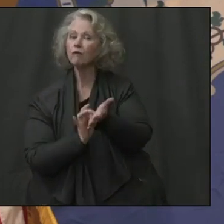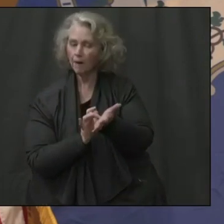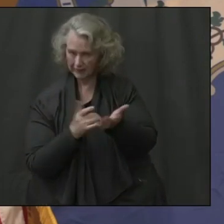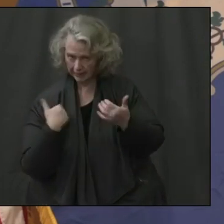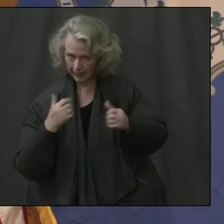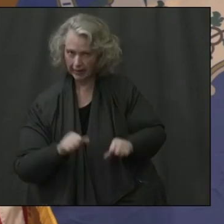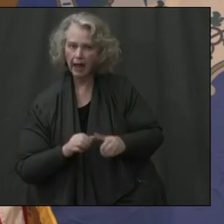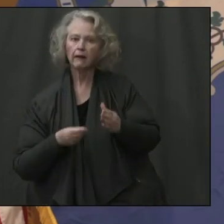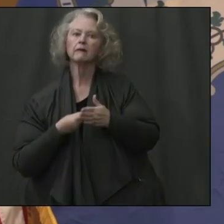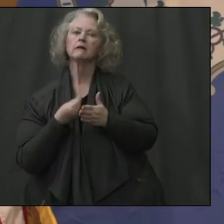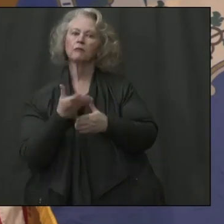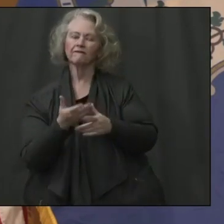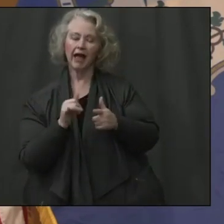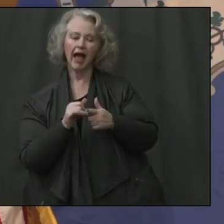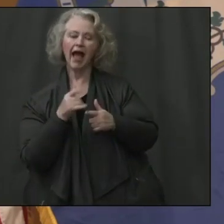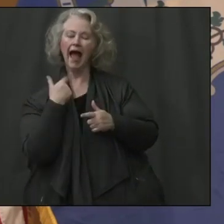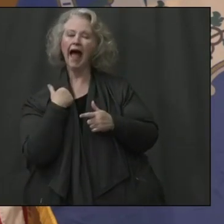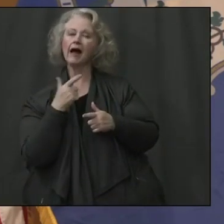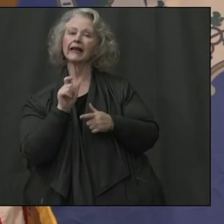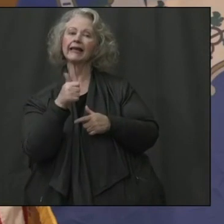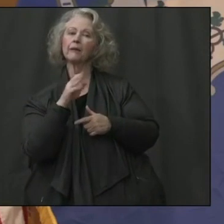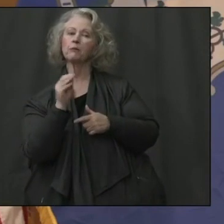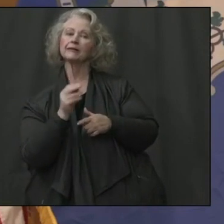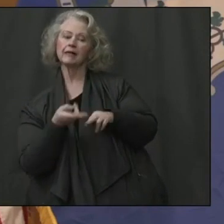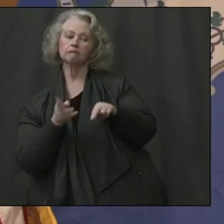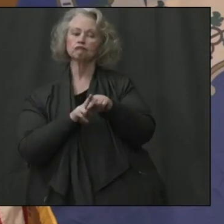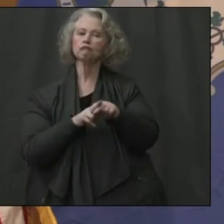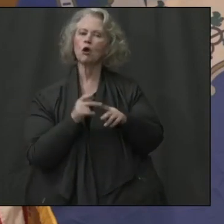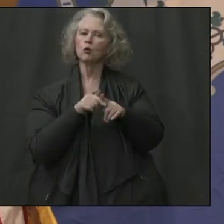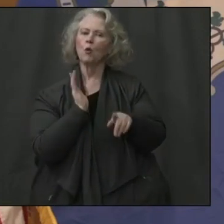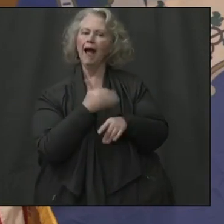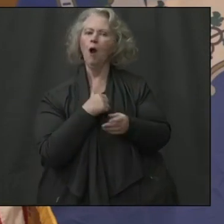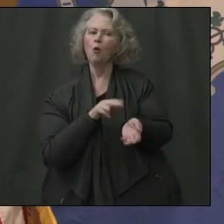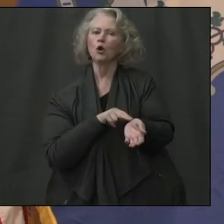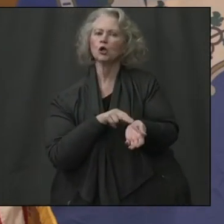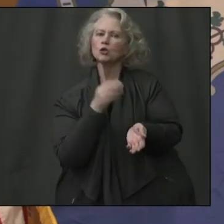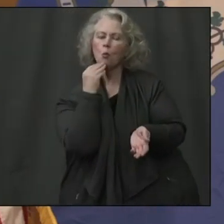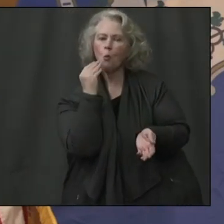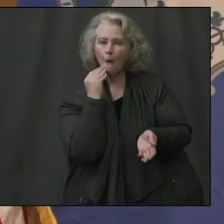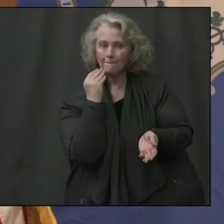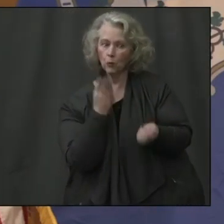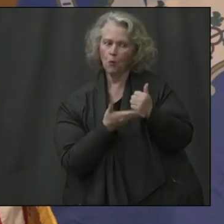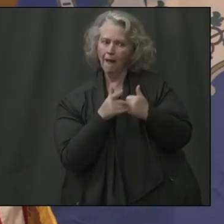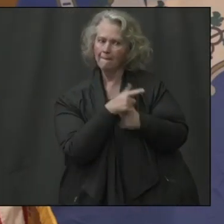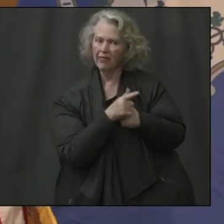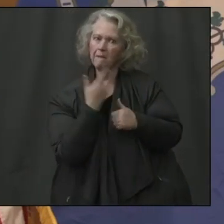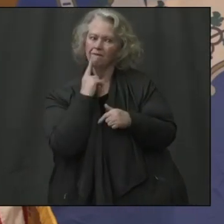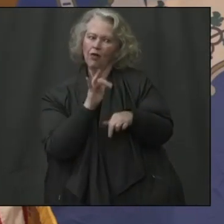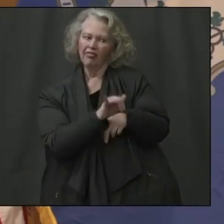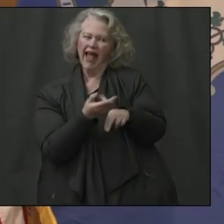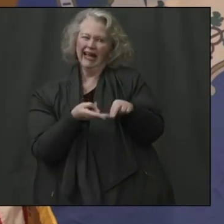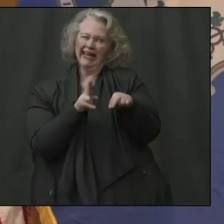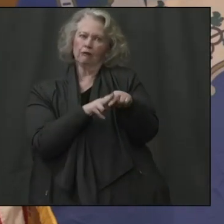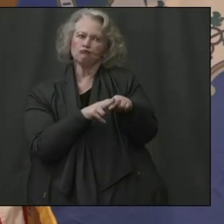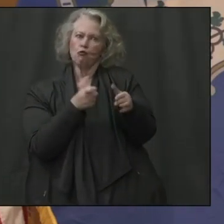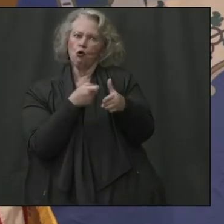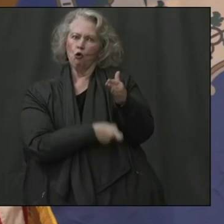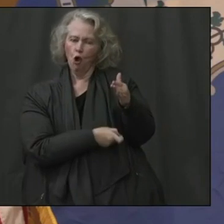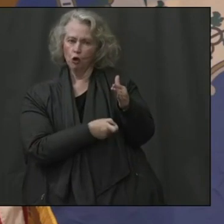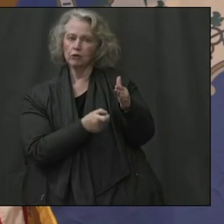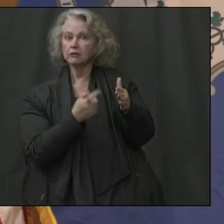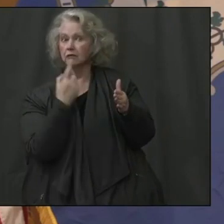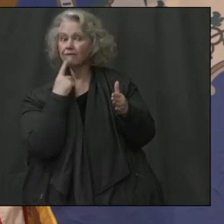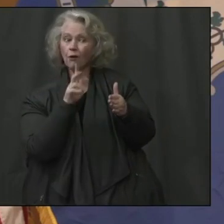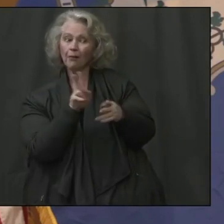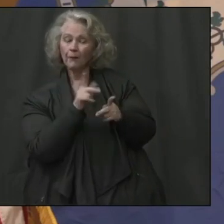10% increase to our nursing homes to ensure that they can support the additional cost, um, to serve the residents, your loved ones,